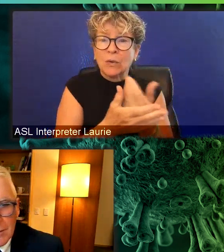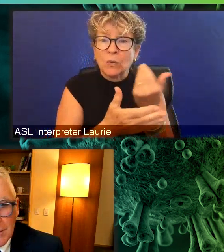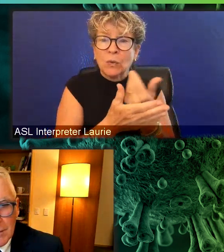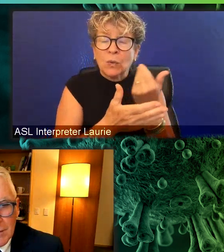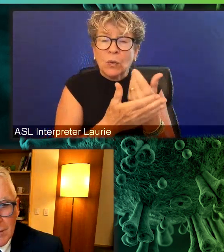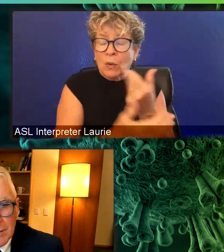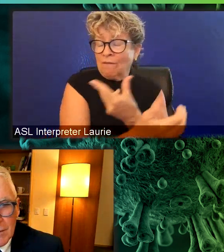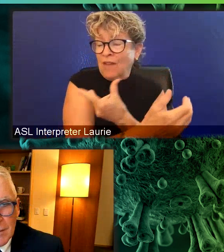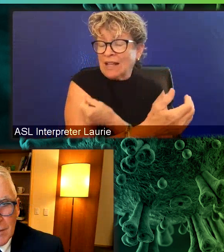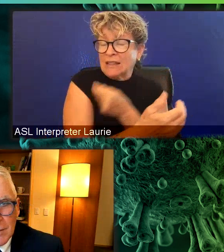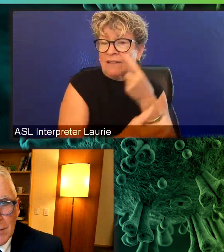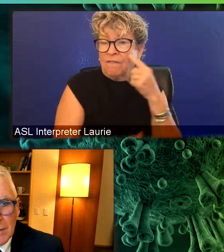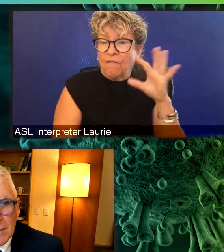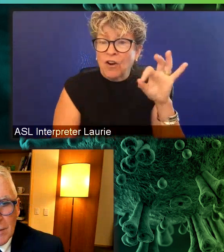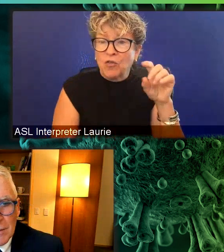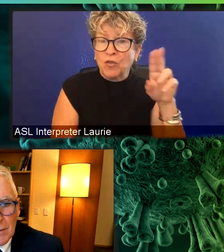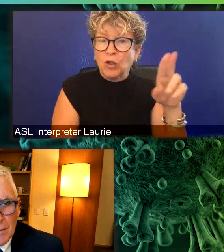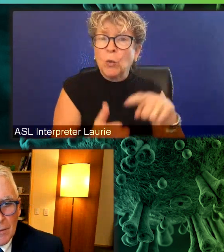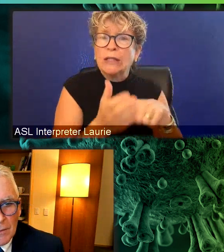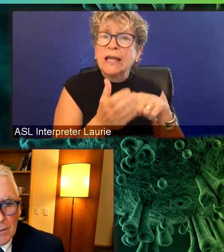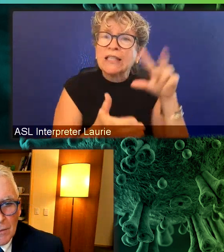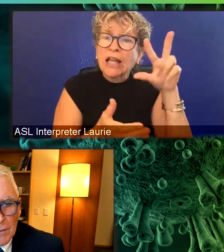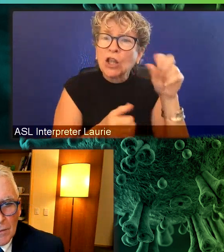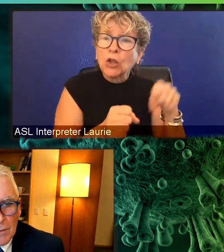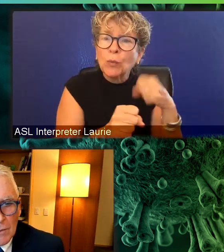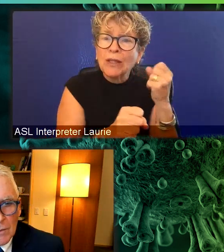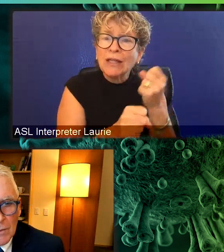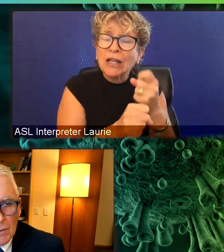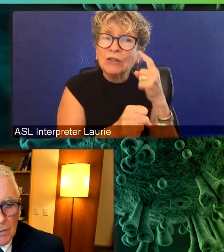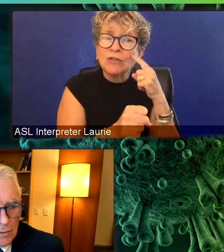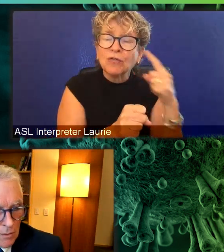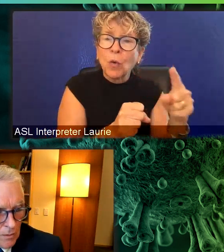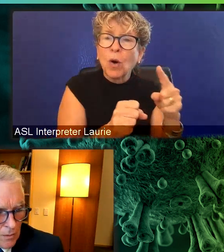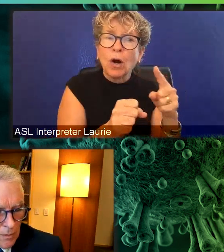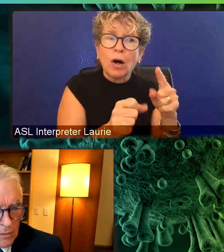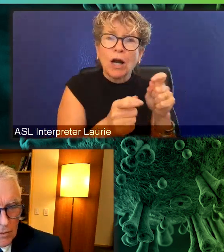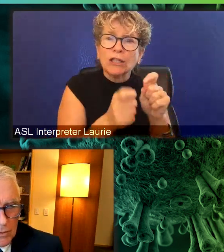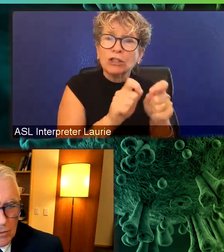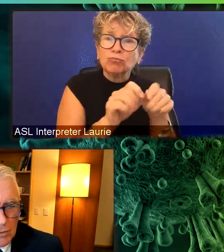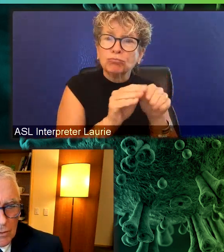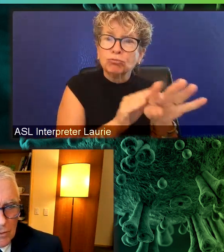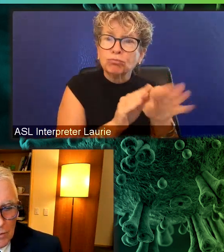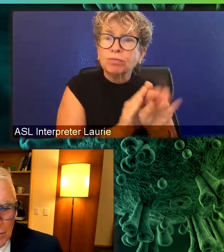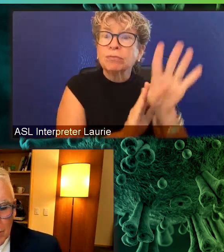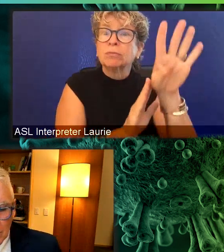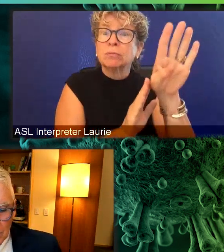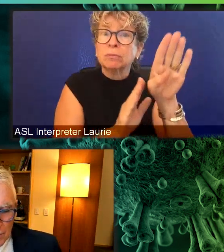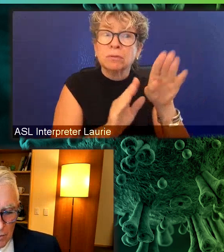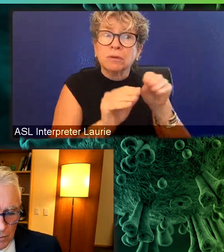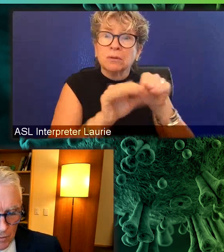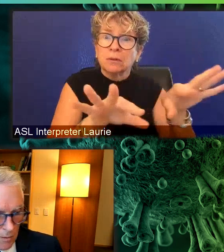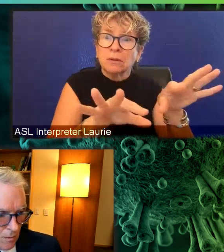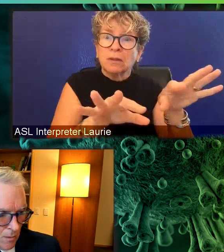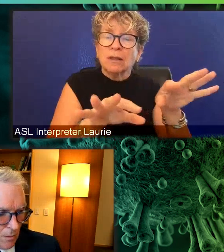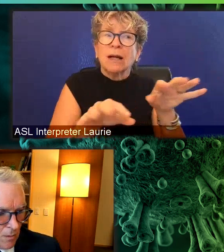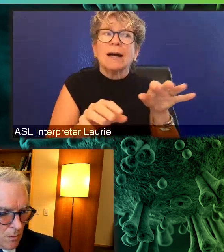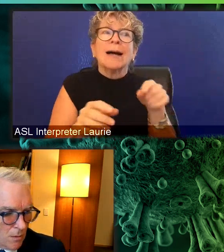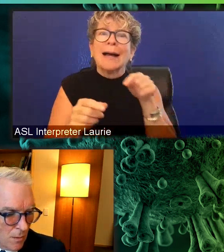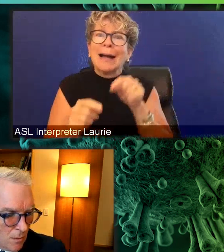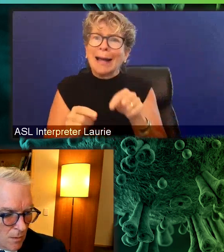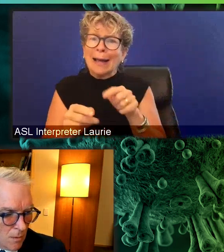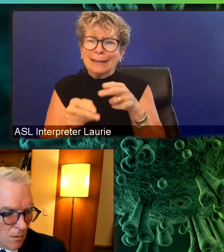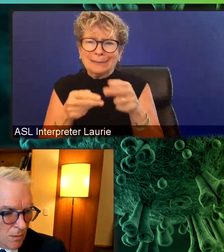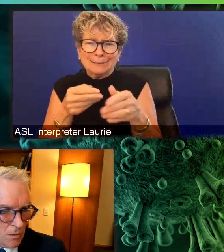take off rather than just a few months. So this, um, this rapid spread of Delta has been remarkable. It's driving state level